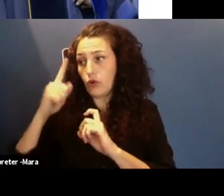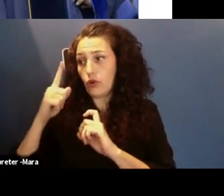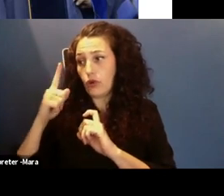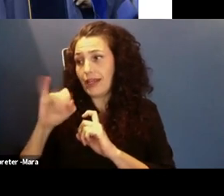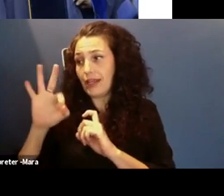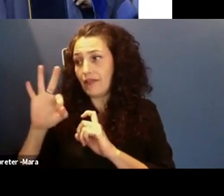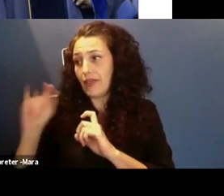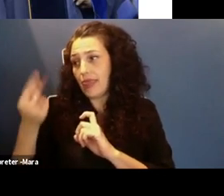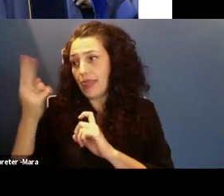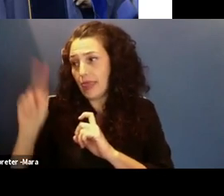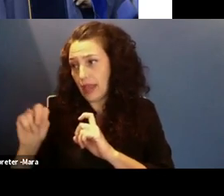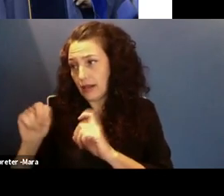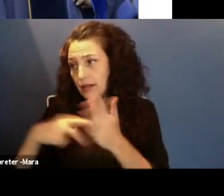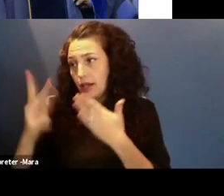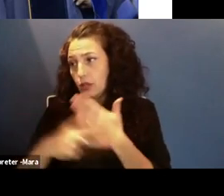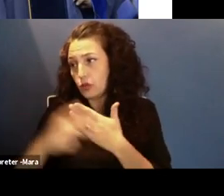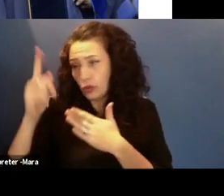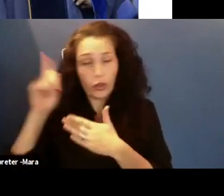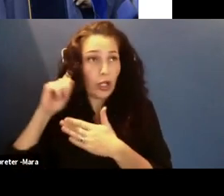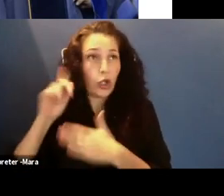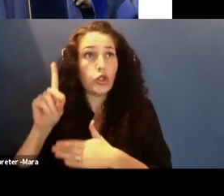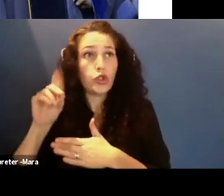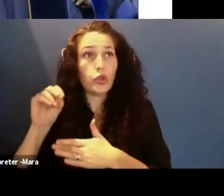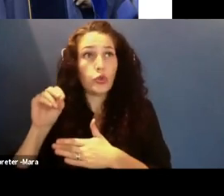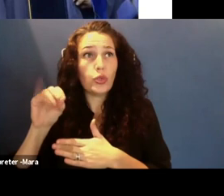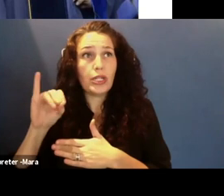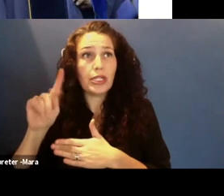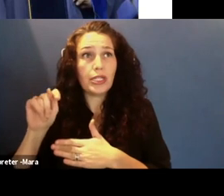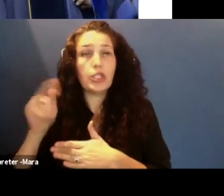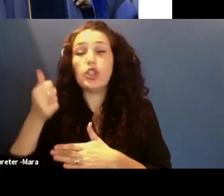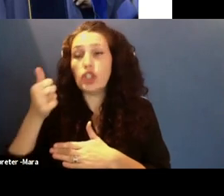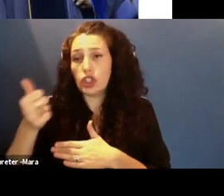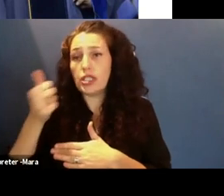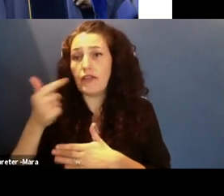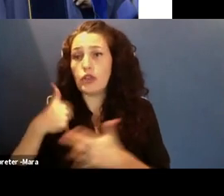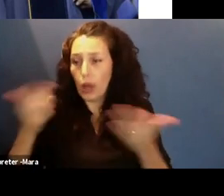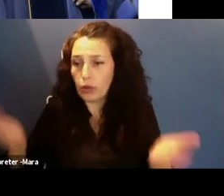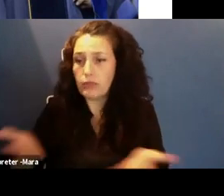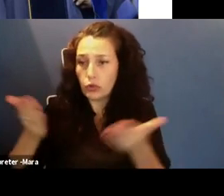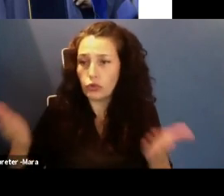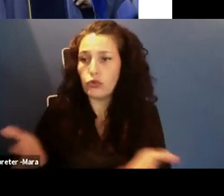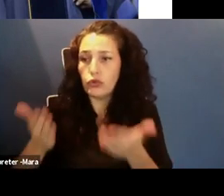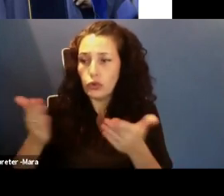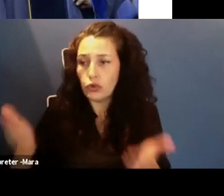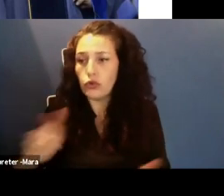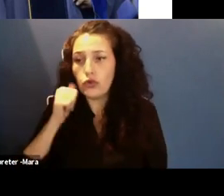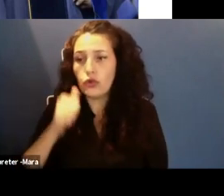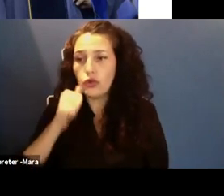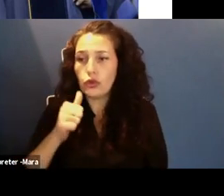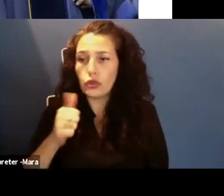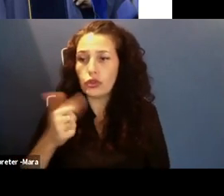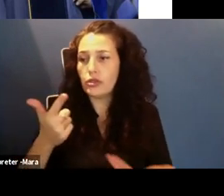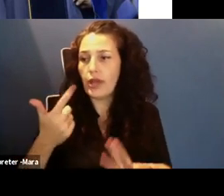I'm actually working with middle school girls to cultivate that STEM identity because I want to change the future of what STEM